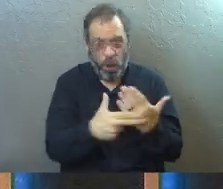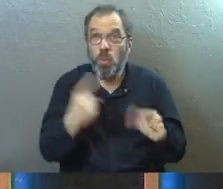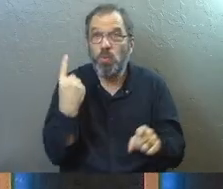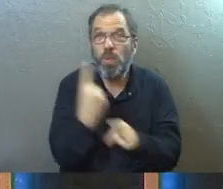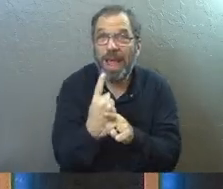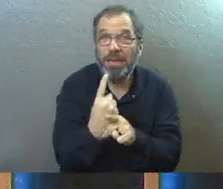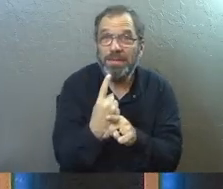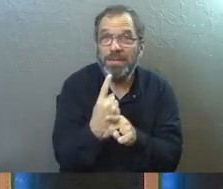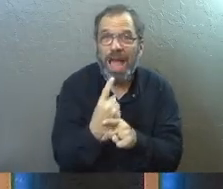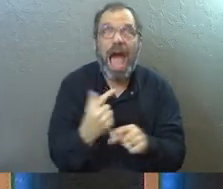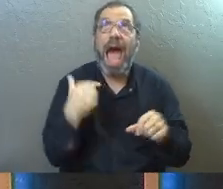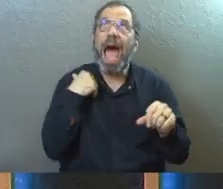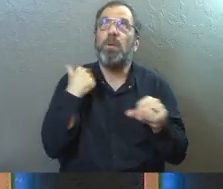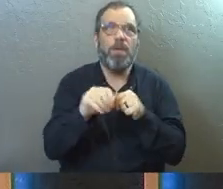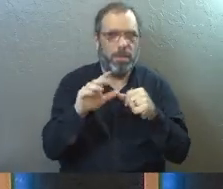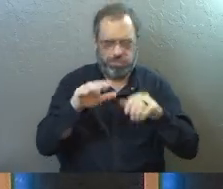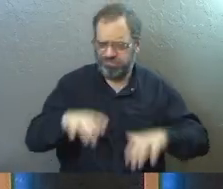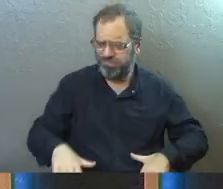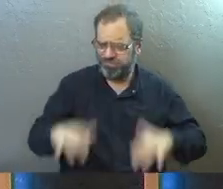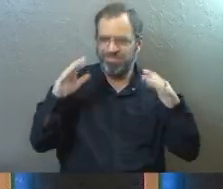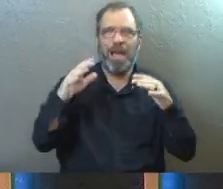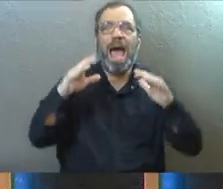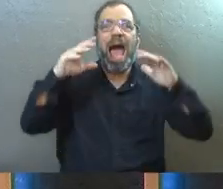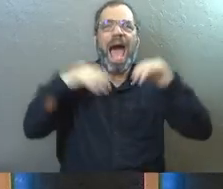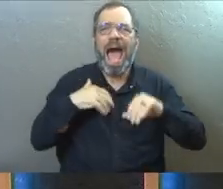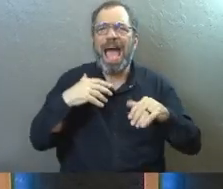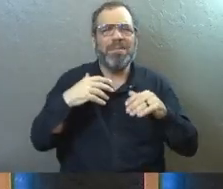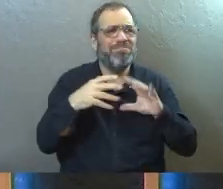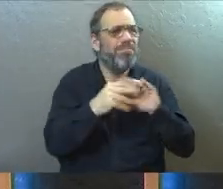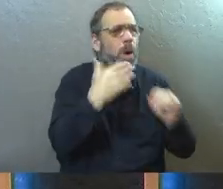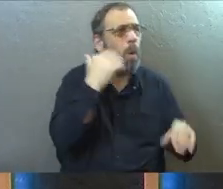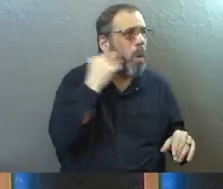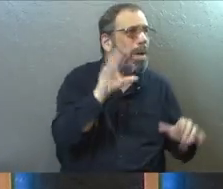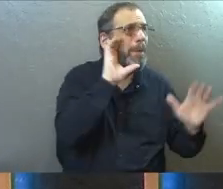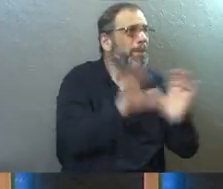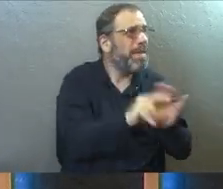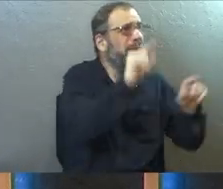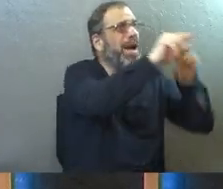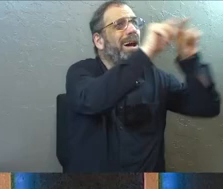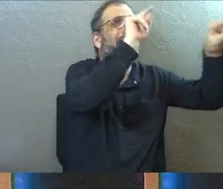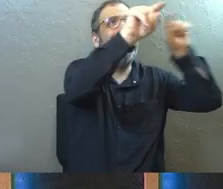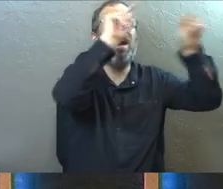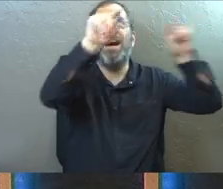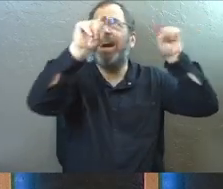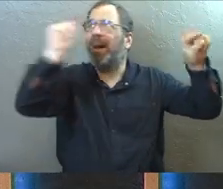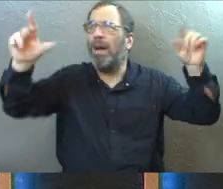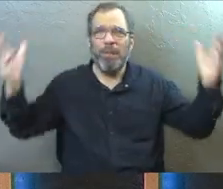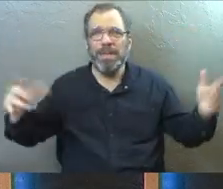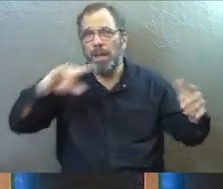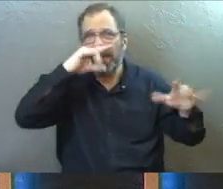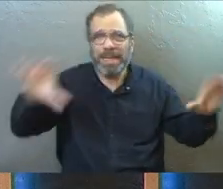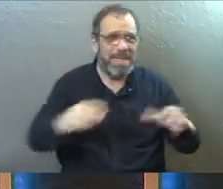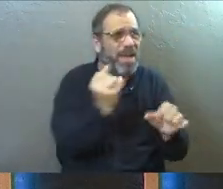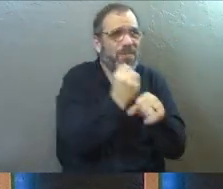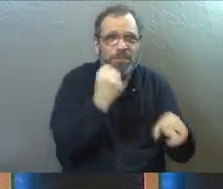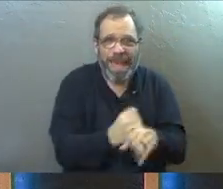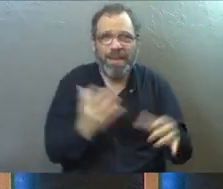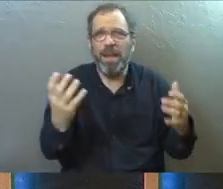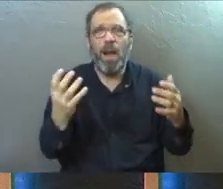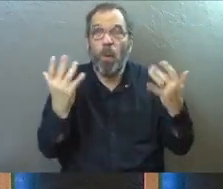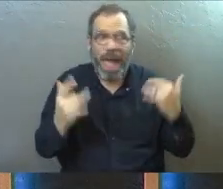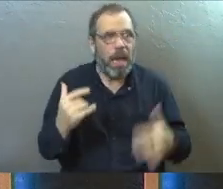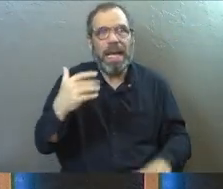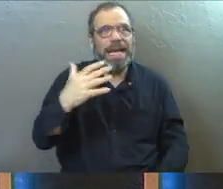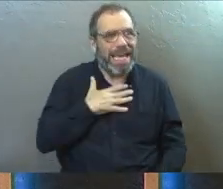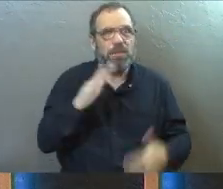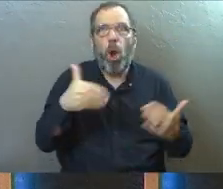Right? Like, I remember all of that kind of stuff. I can walk around my house right now, and I can point out all the different things that my kids have made there. Why?